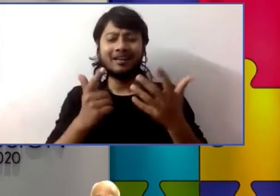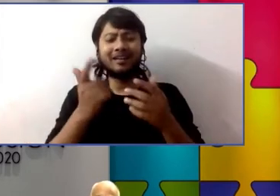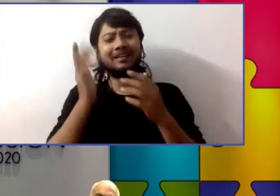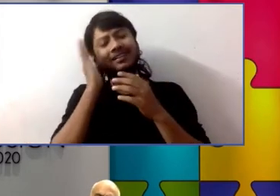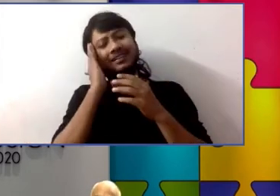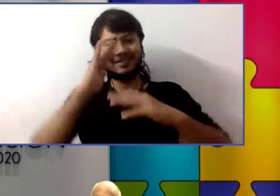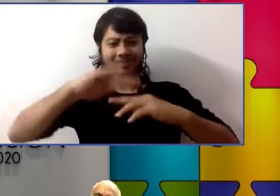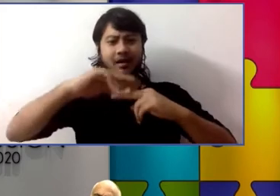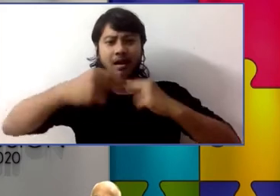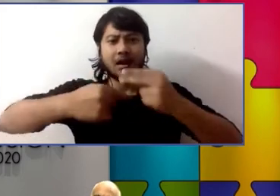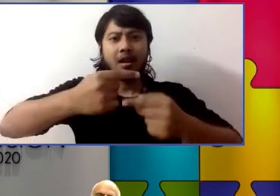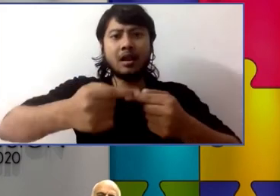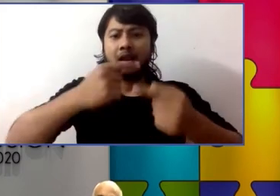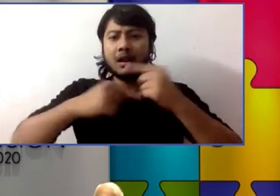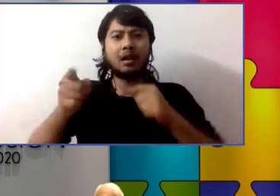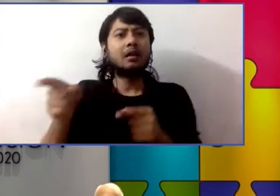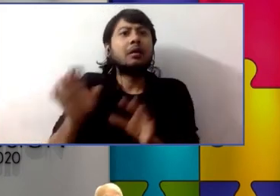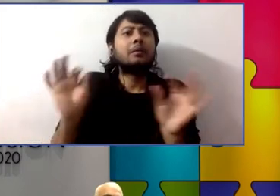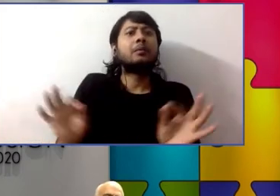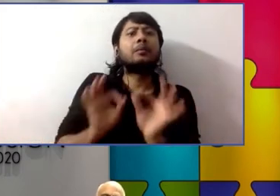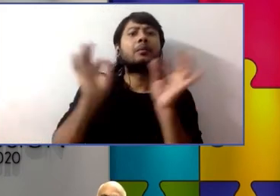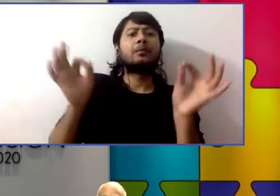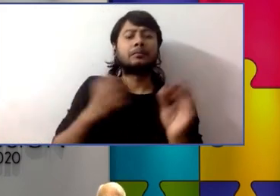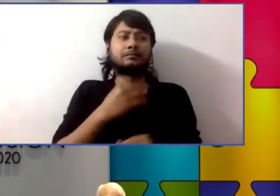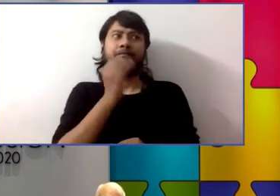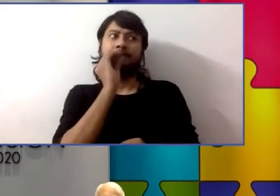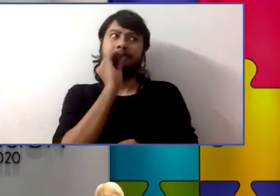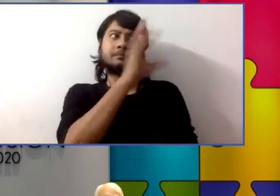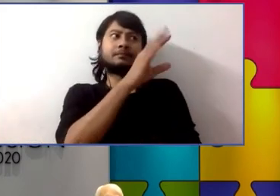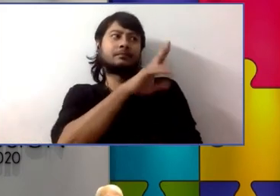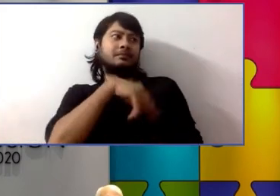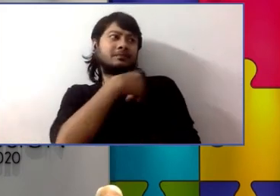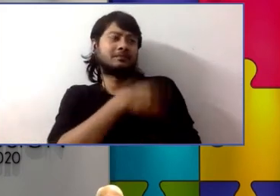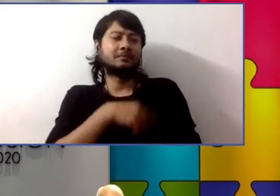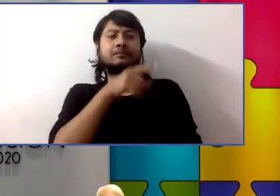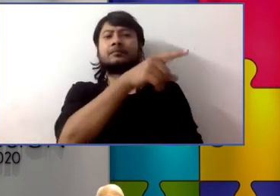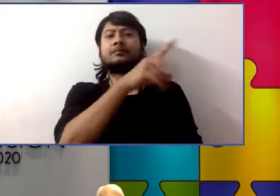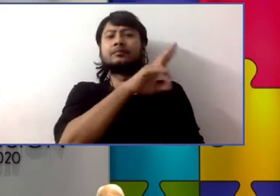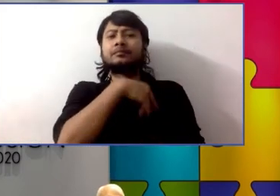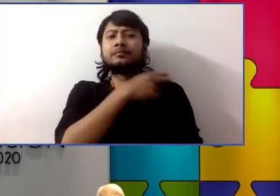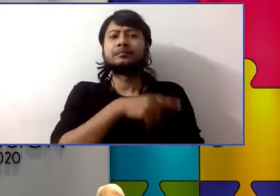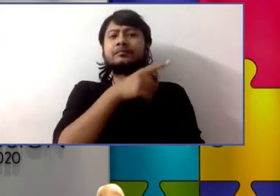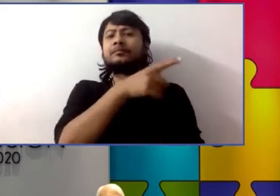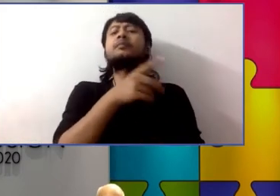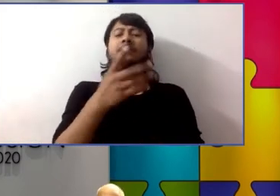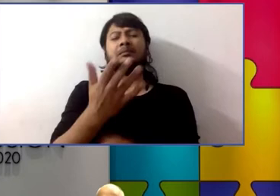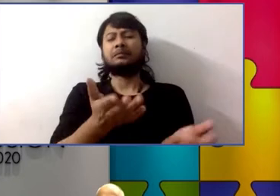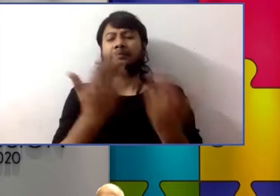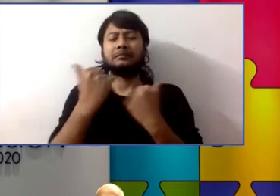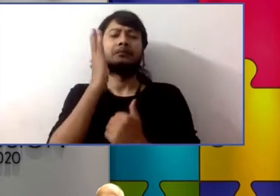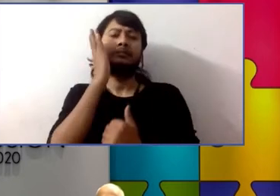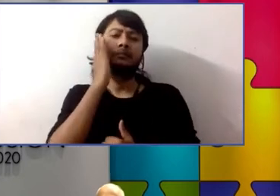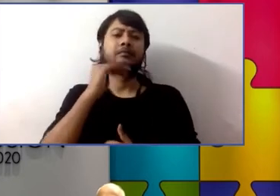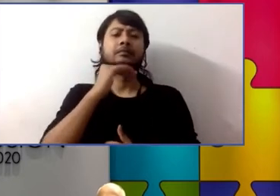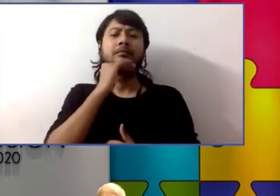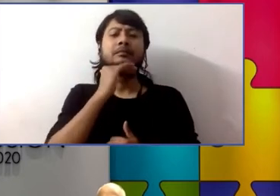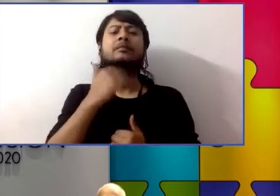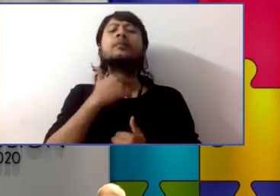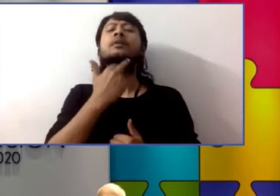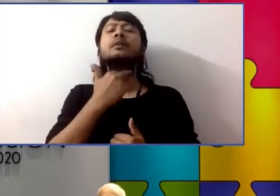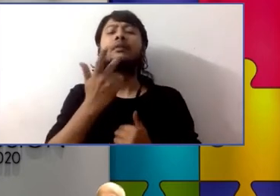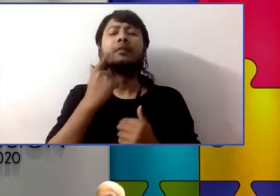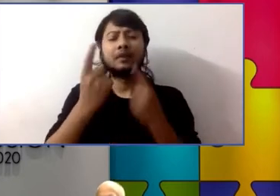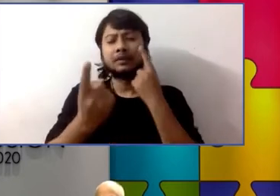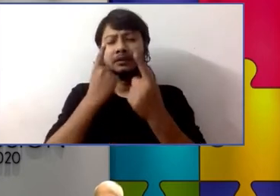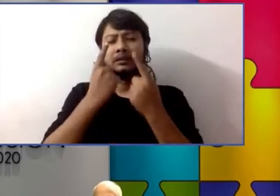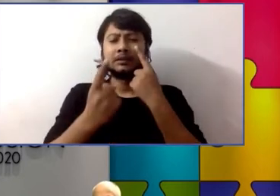the doctor said well let's have him checked out by a physical therapist and a speech therapist and they said hmm just to be sure why don't we have him seen